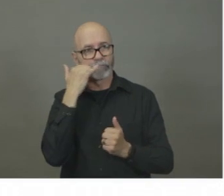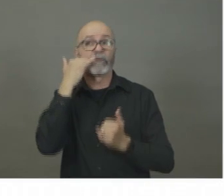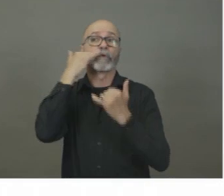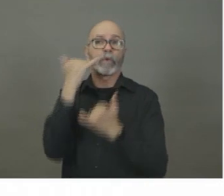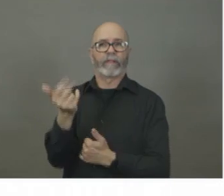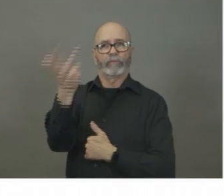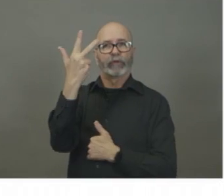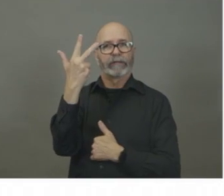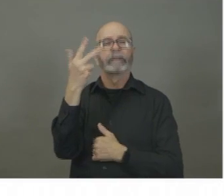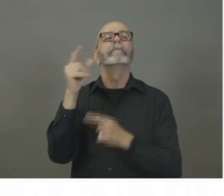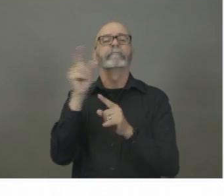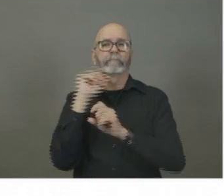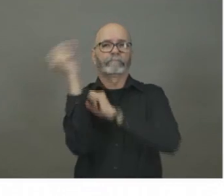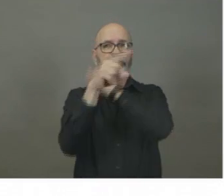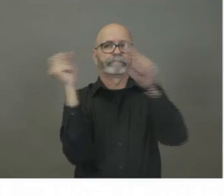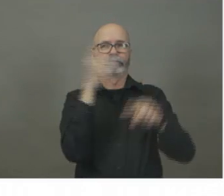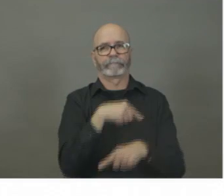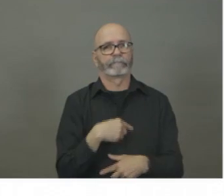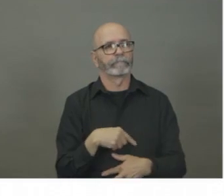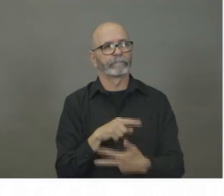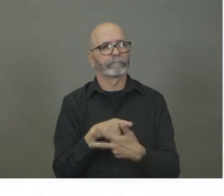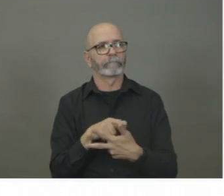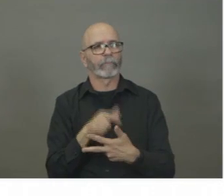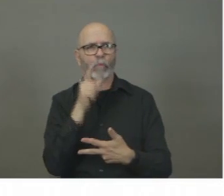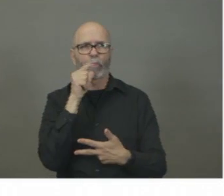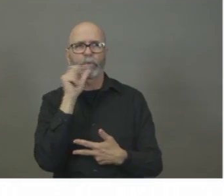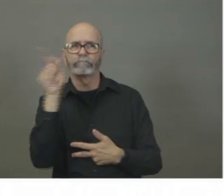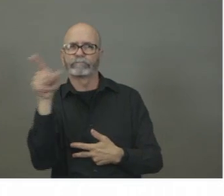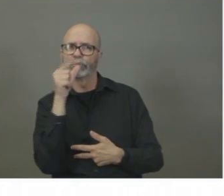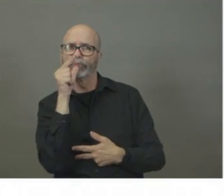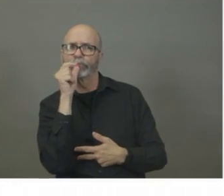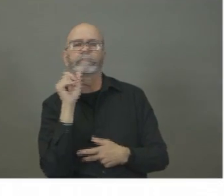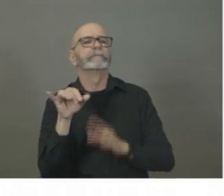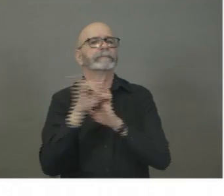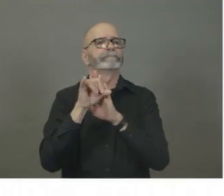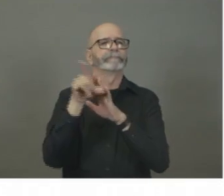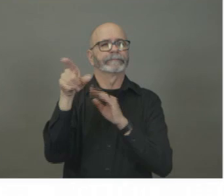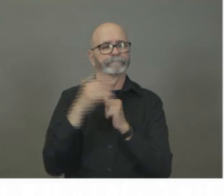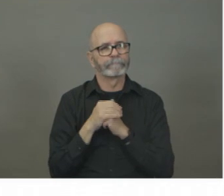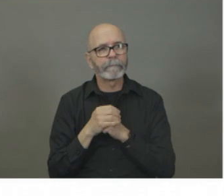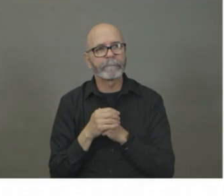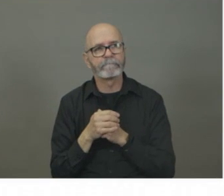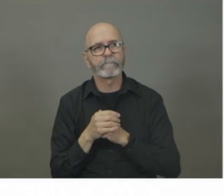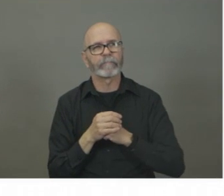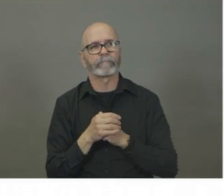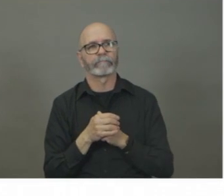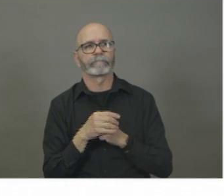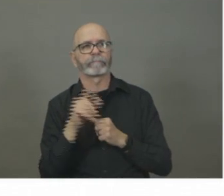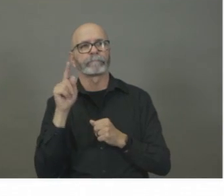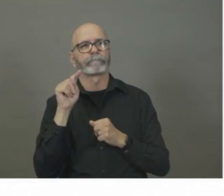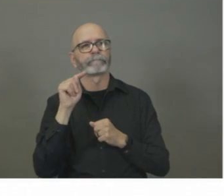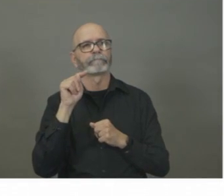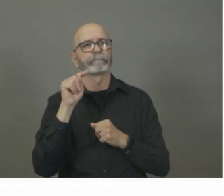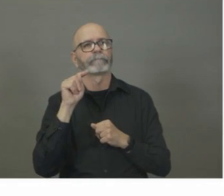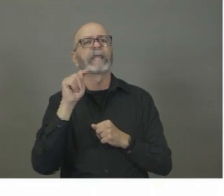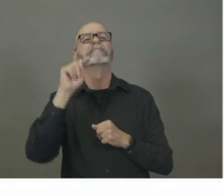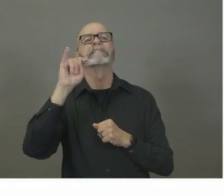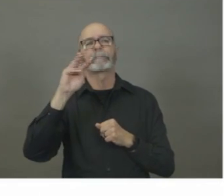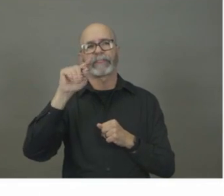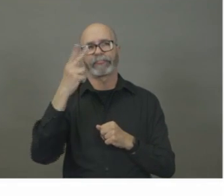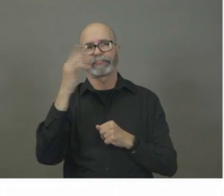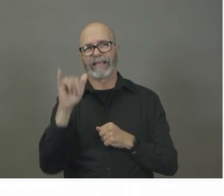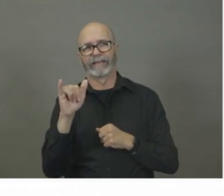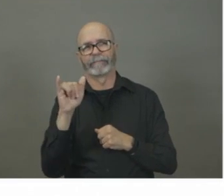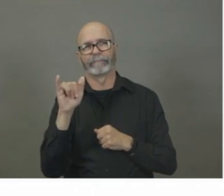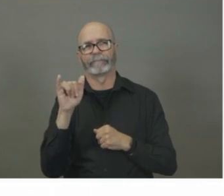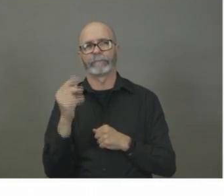have a question? And please identify who you are and, uh, who your question is for. Timothy Gillespie here from Pugwash. One